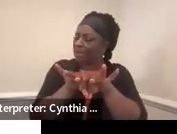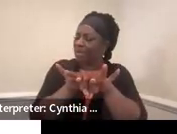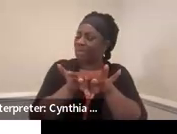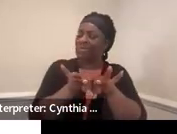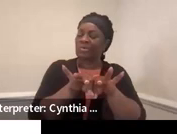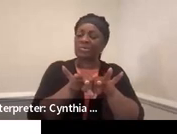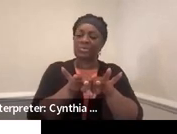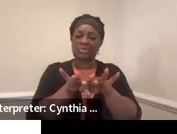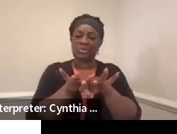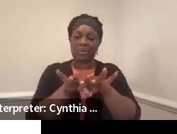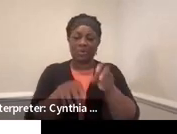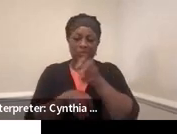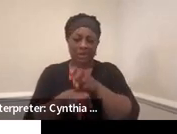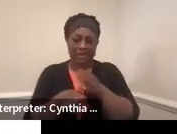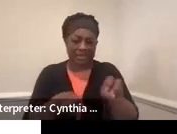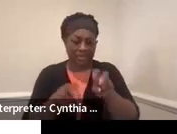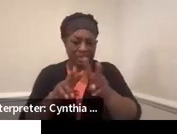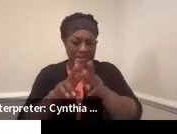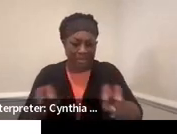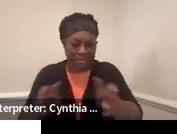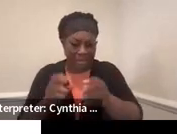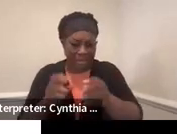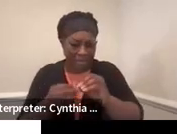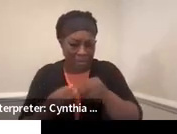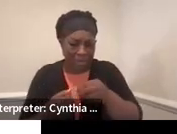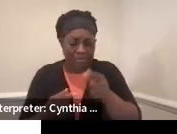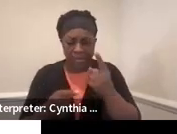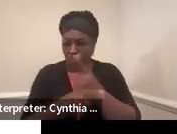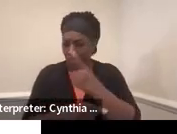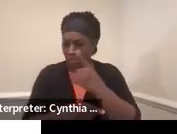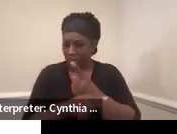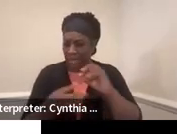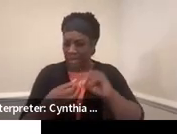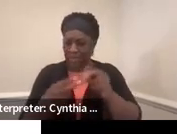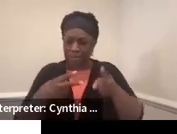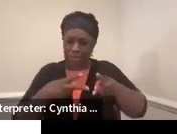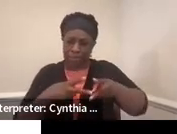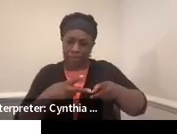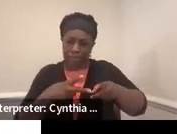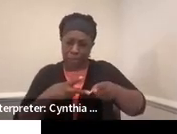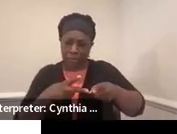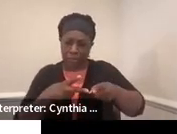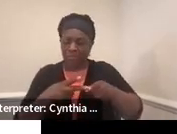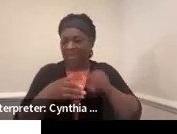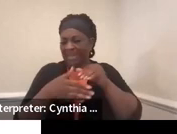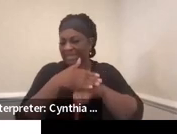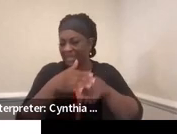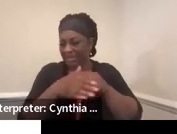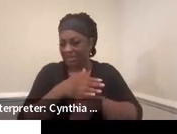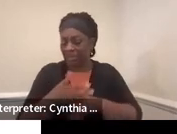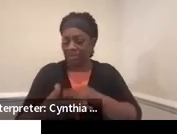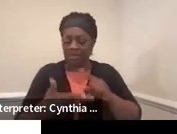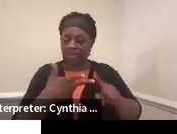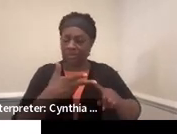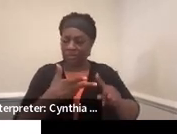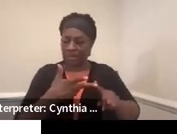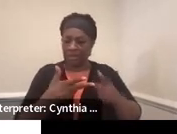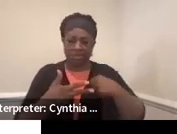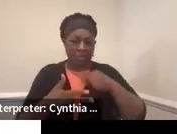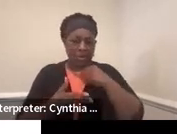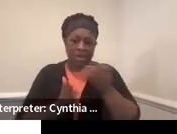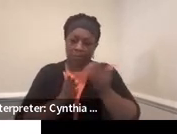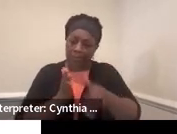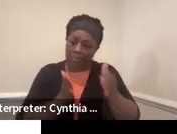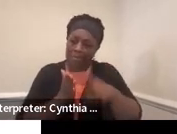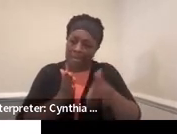transition assessment is number one, appropriate, and number two, accessible. And three, that we are not repeating